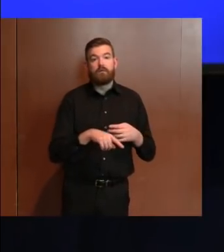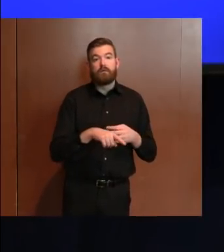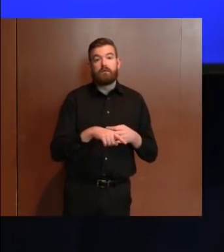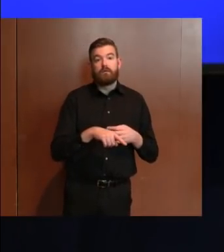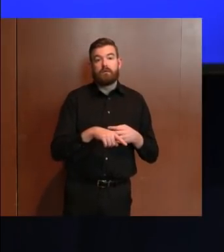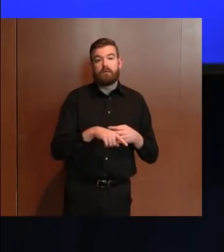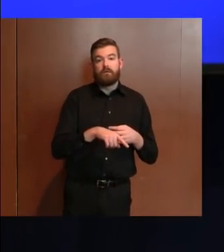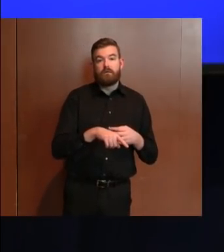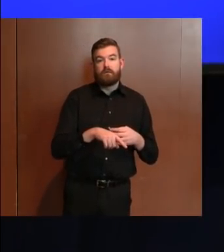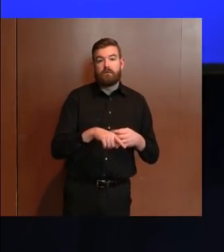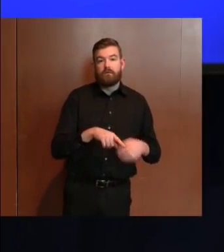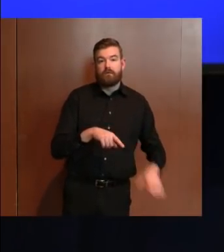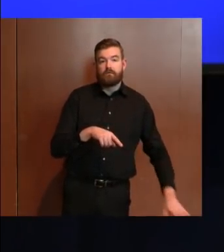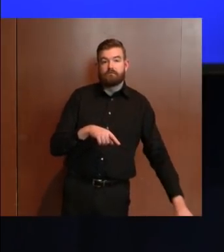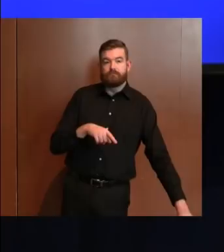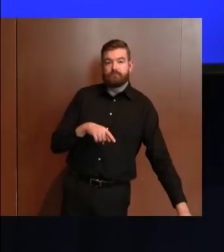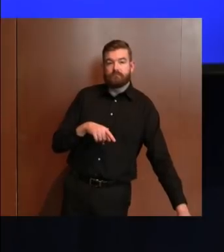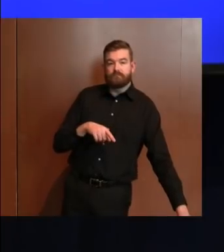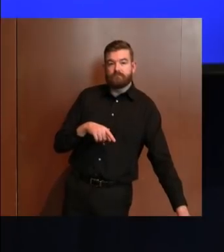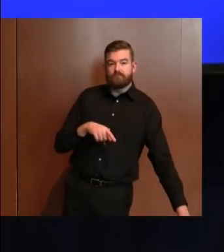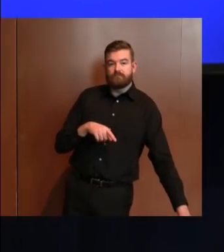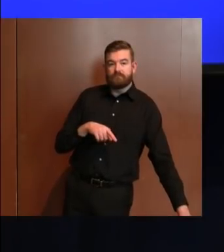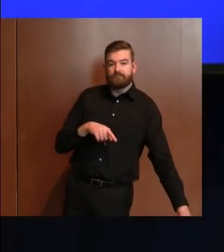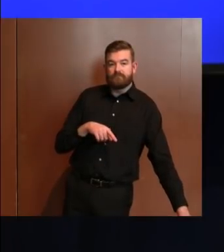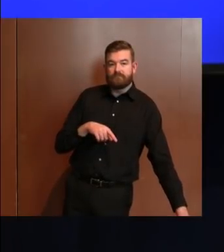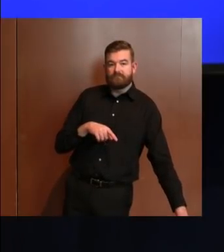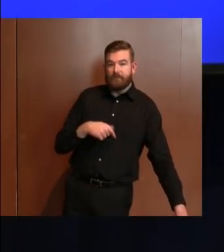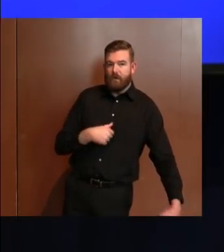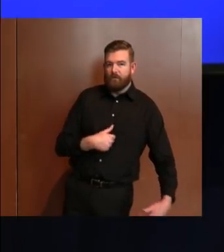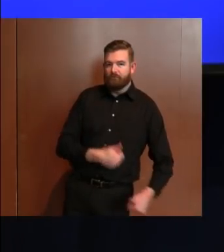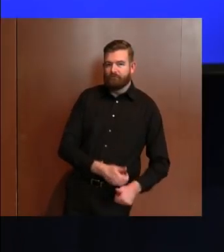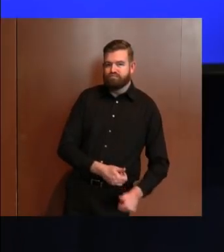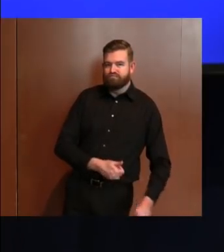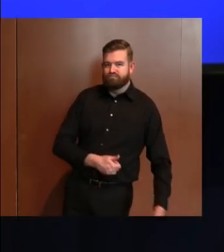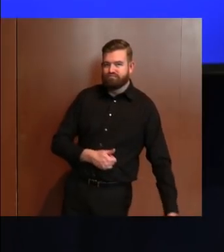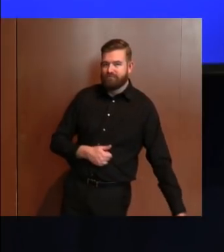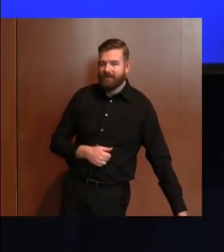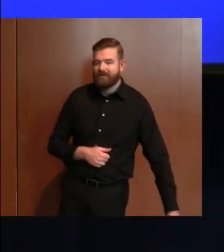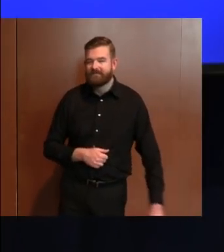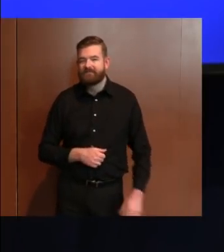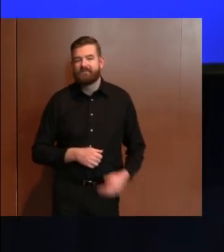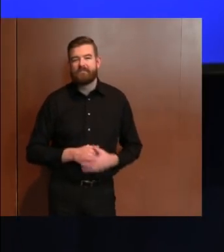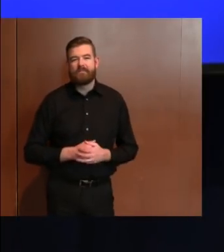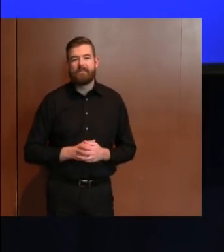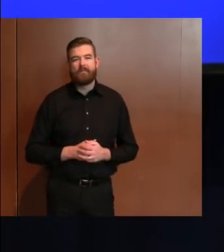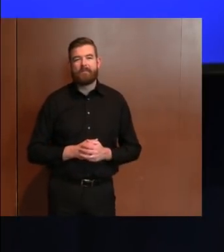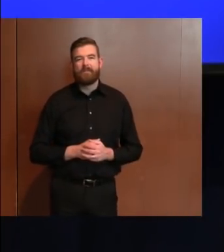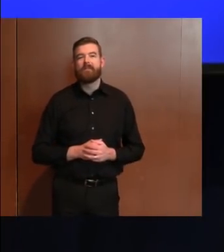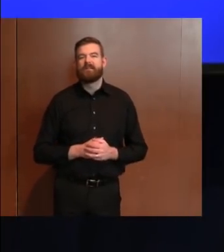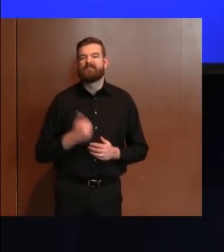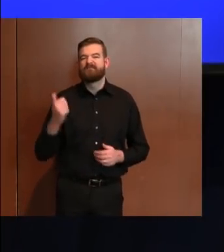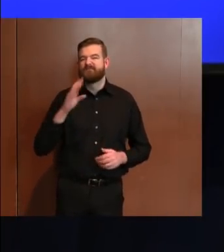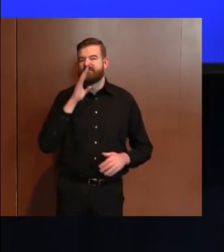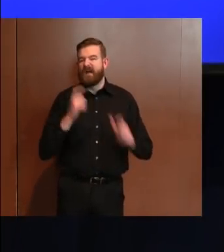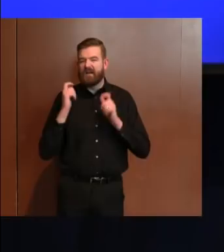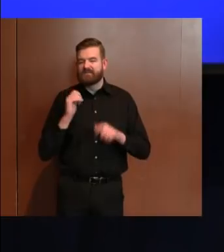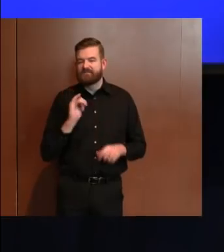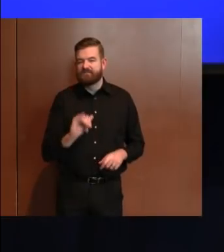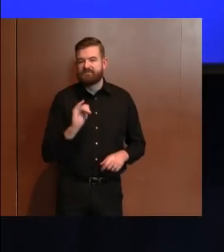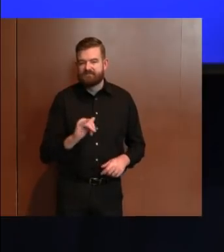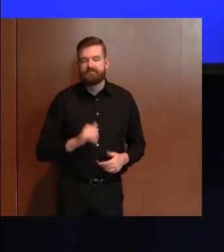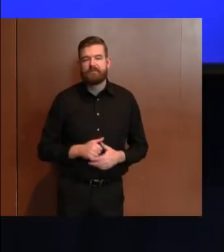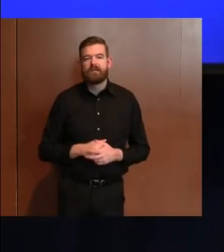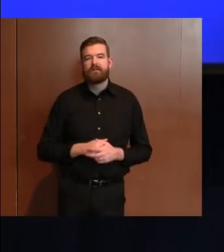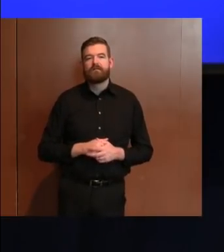We are awaiting guidance from the U.S. Department of Labor on how and when to administer the 13-week extension of unemployment benefits known as pandemic,